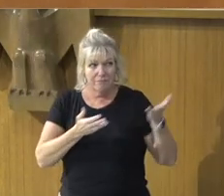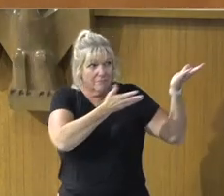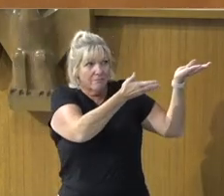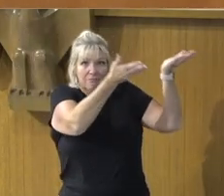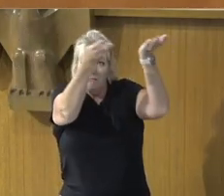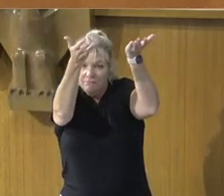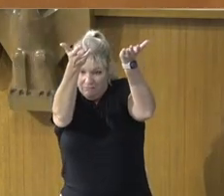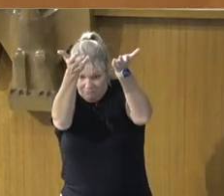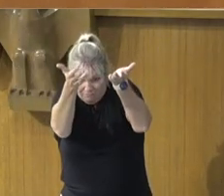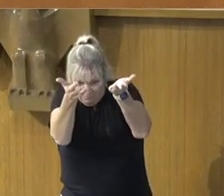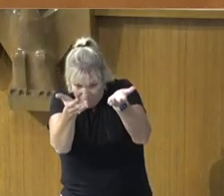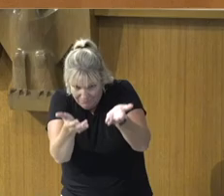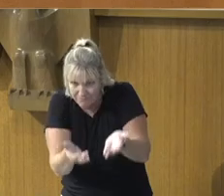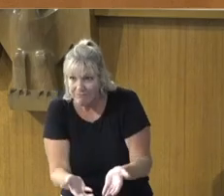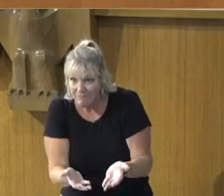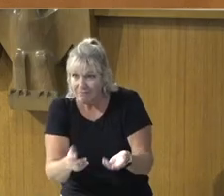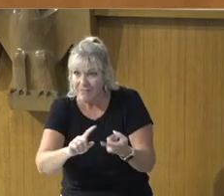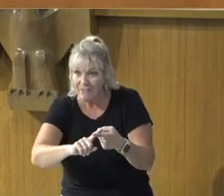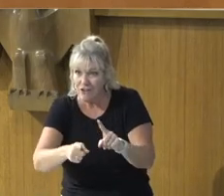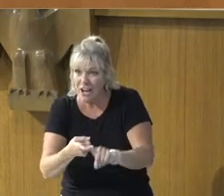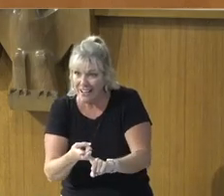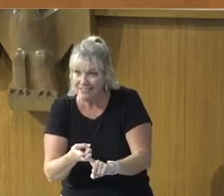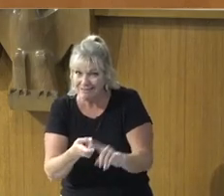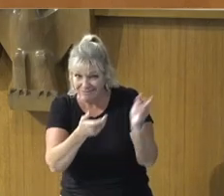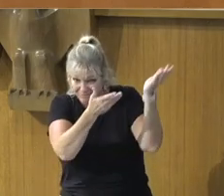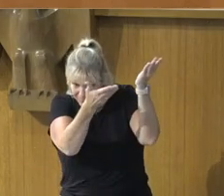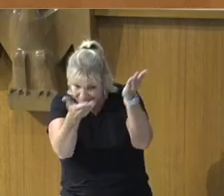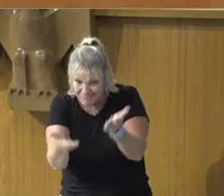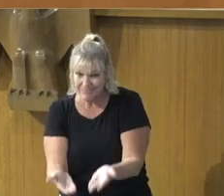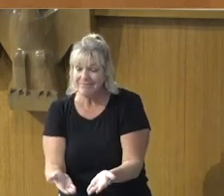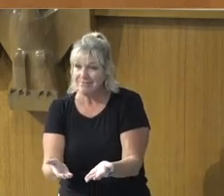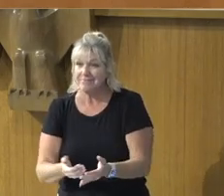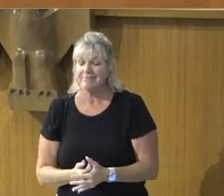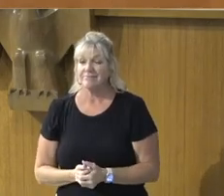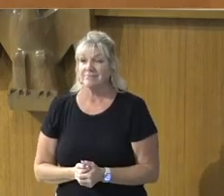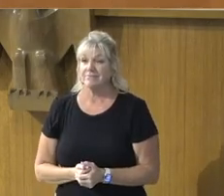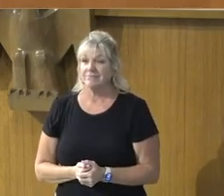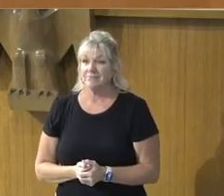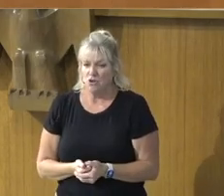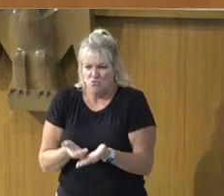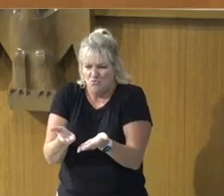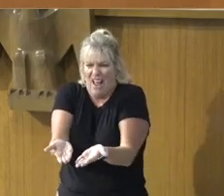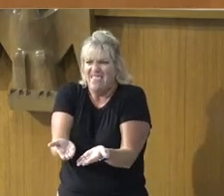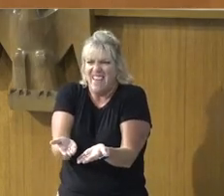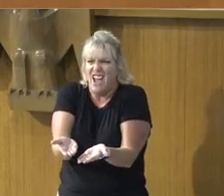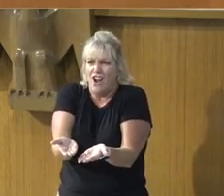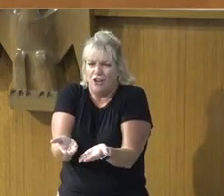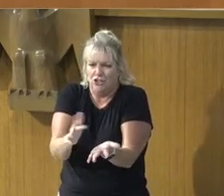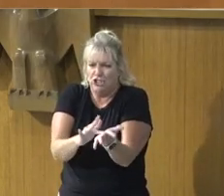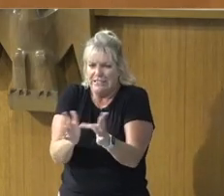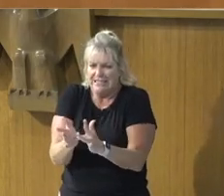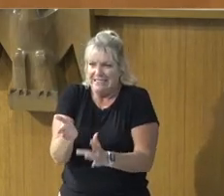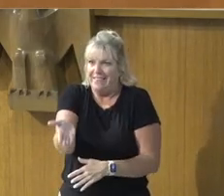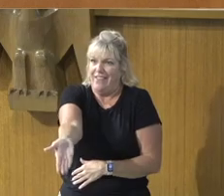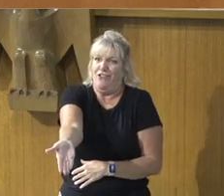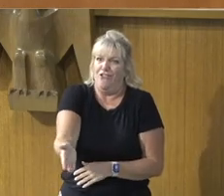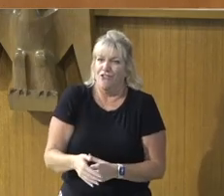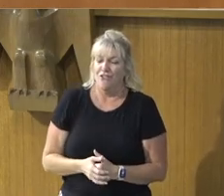down, The pallet, Upon which the paralytic lay, Right to the foot, Of Jesus,